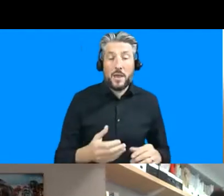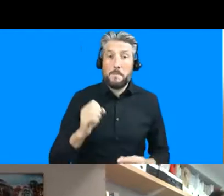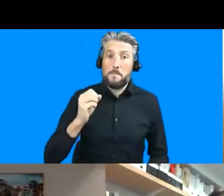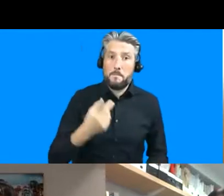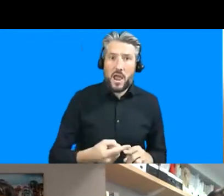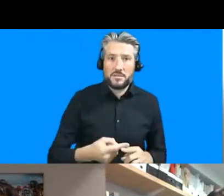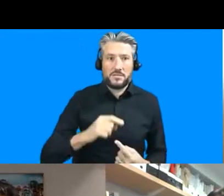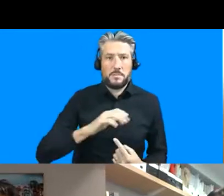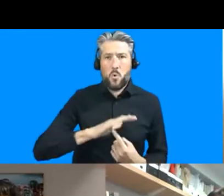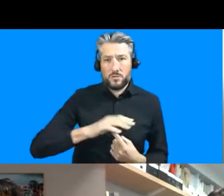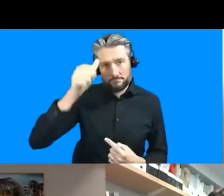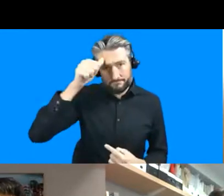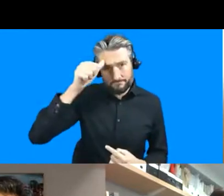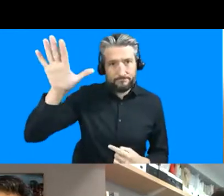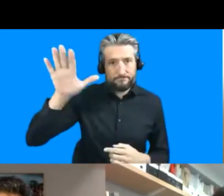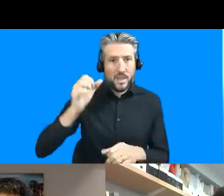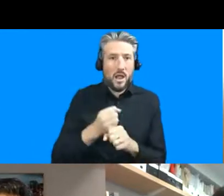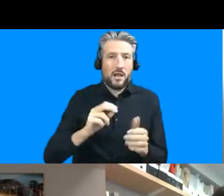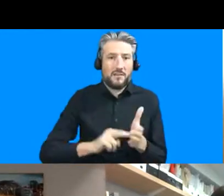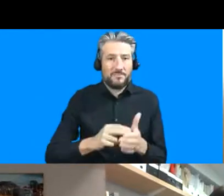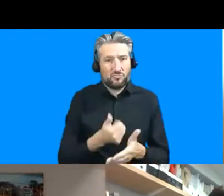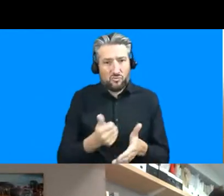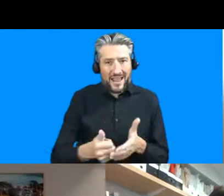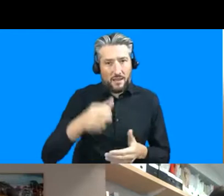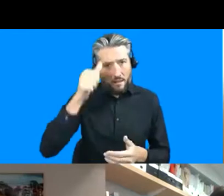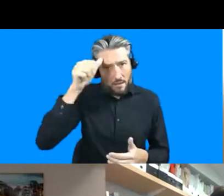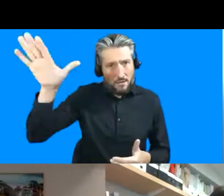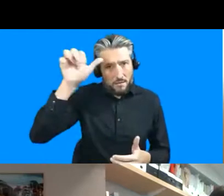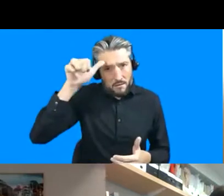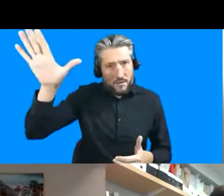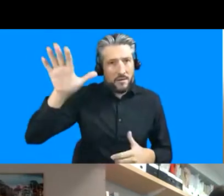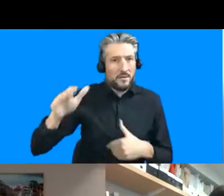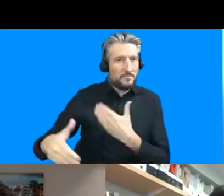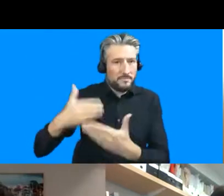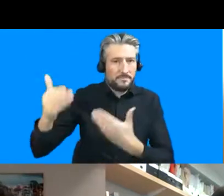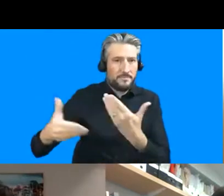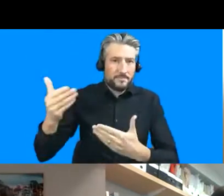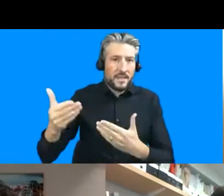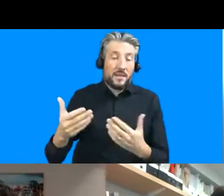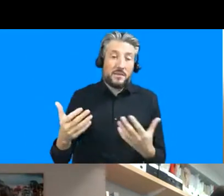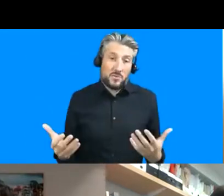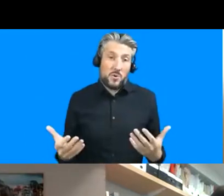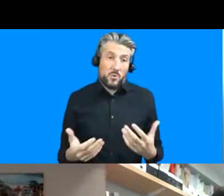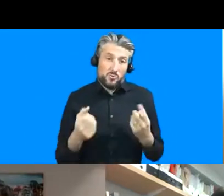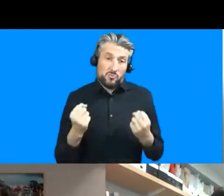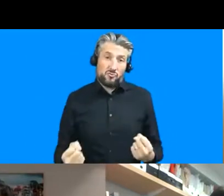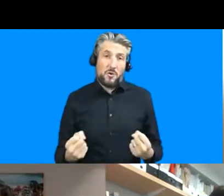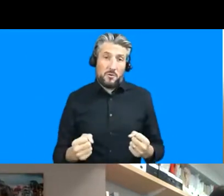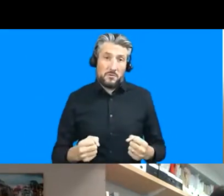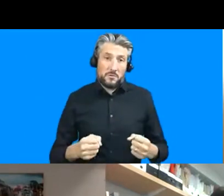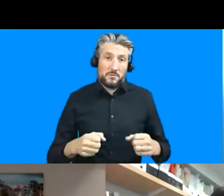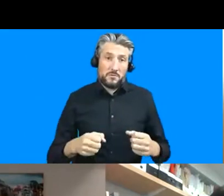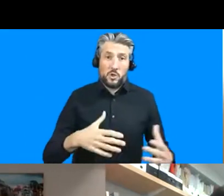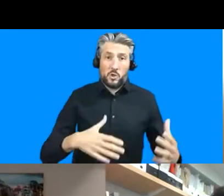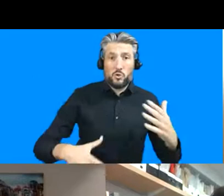urban stakeholders so that's an example where that kind of social there was the foundations of strong kind of social infrastructure that was actually kind of